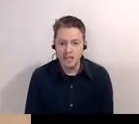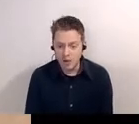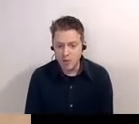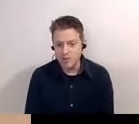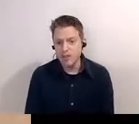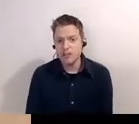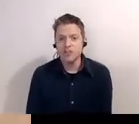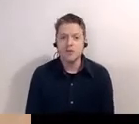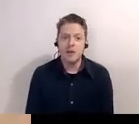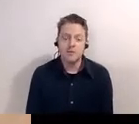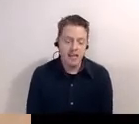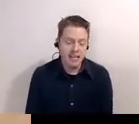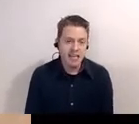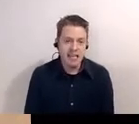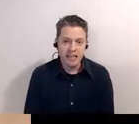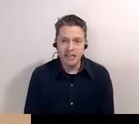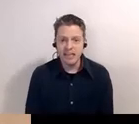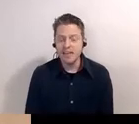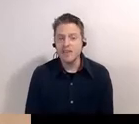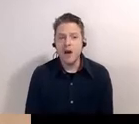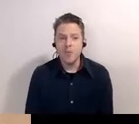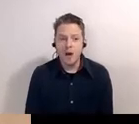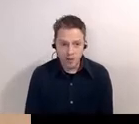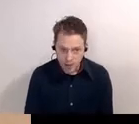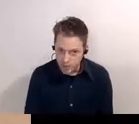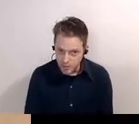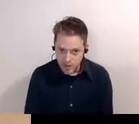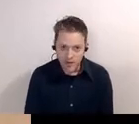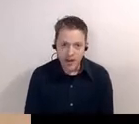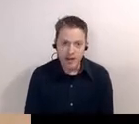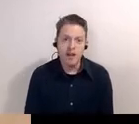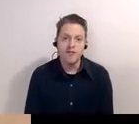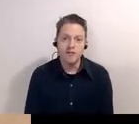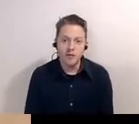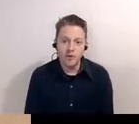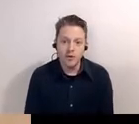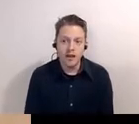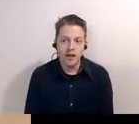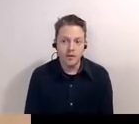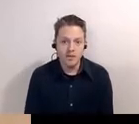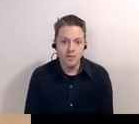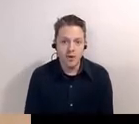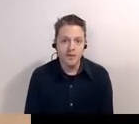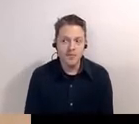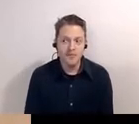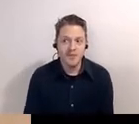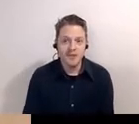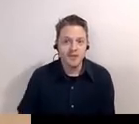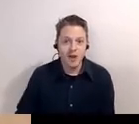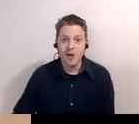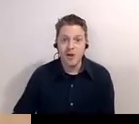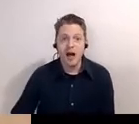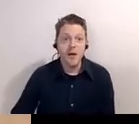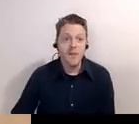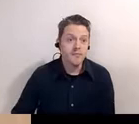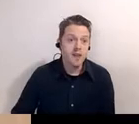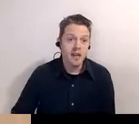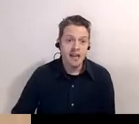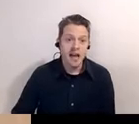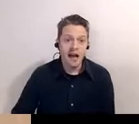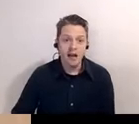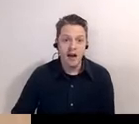website go to preservation derms website and click the give now button we'd be very grateful for uh your support so uh